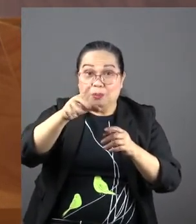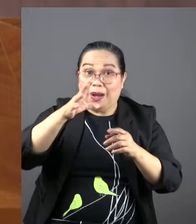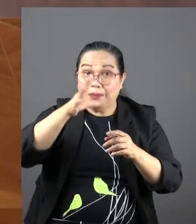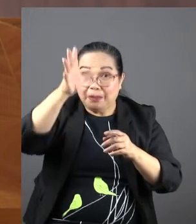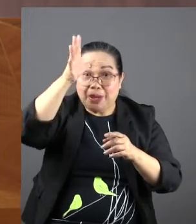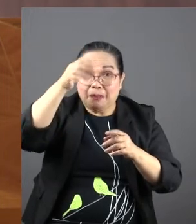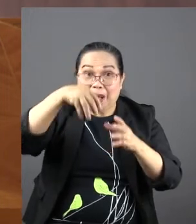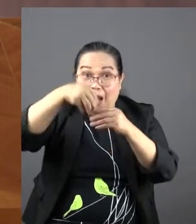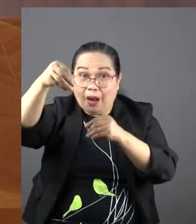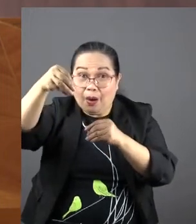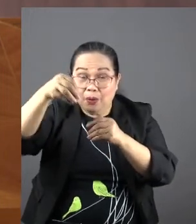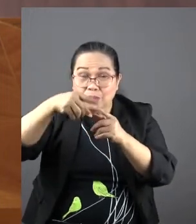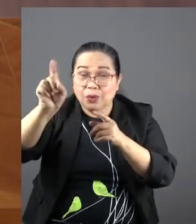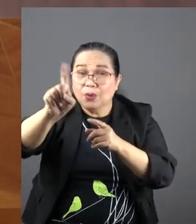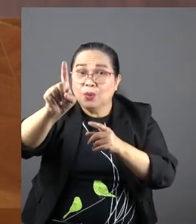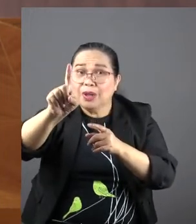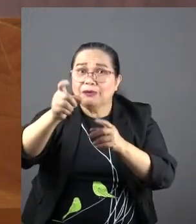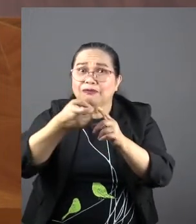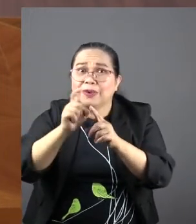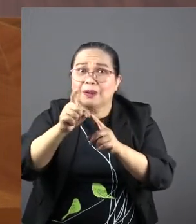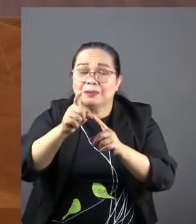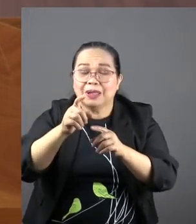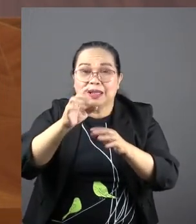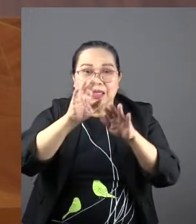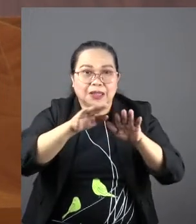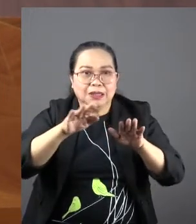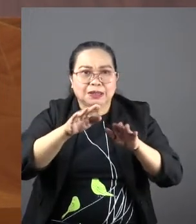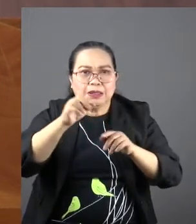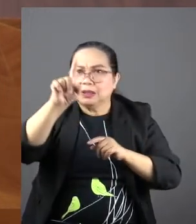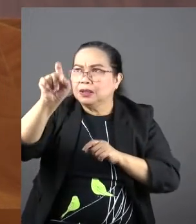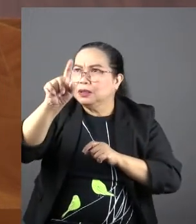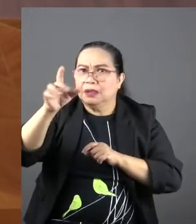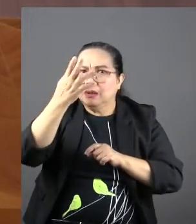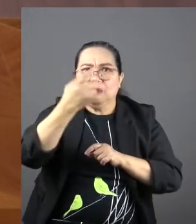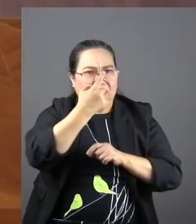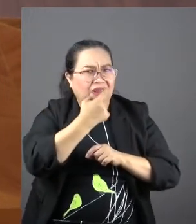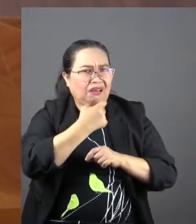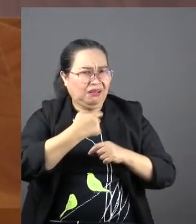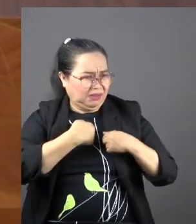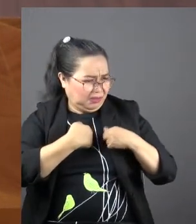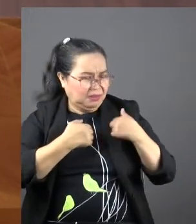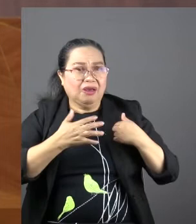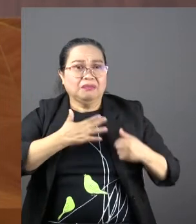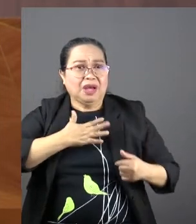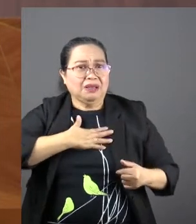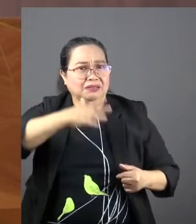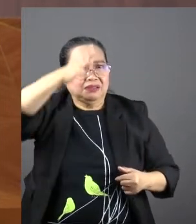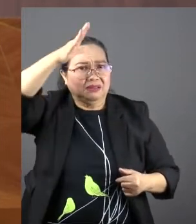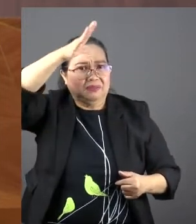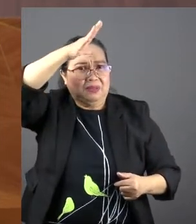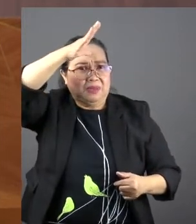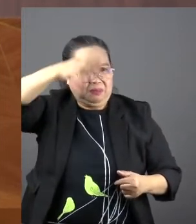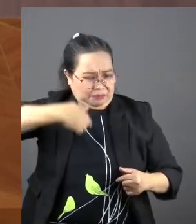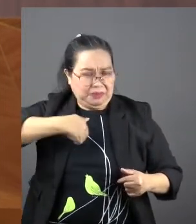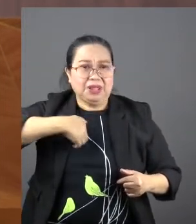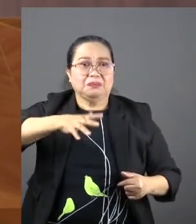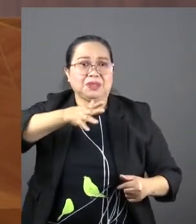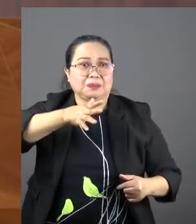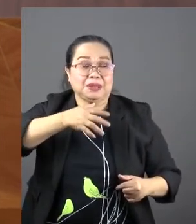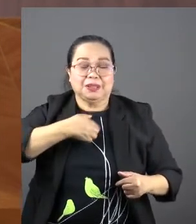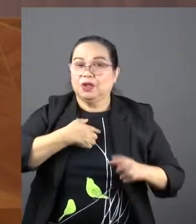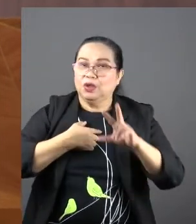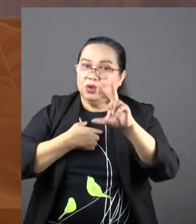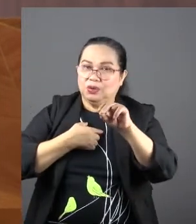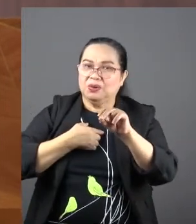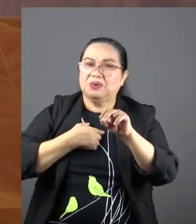You know it takes some humility to tell your children why are you telling me? I'm your dad we're your parents no they're right